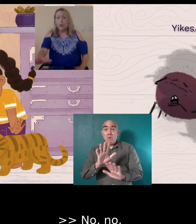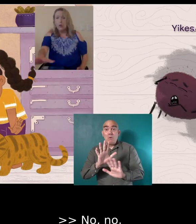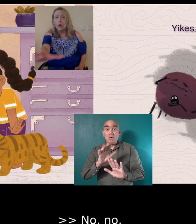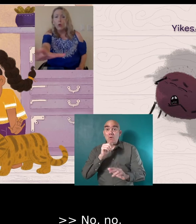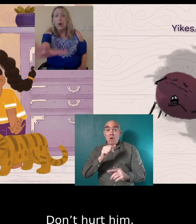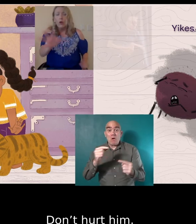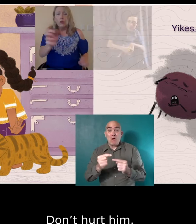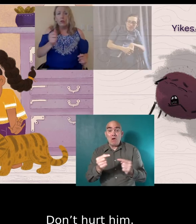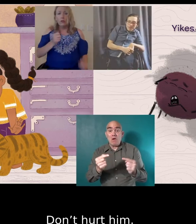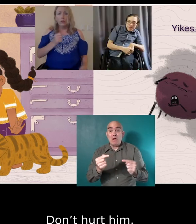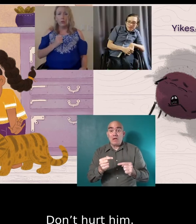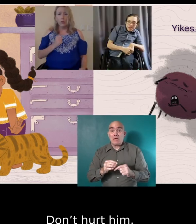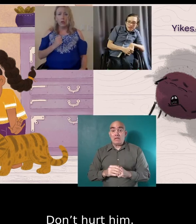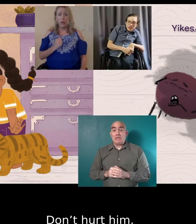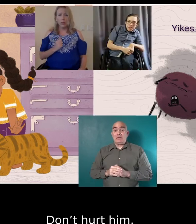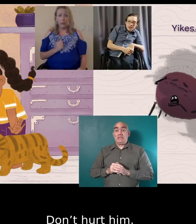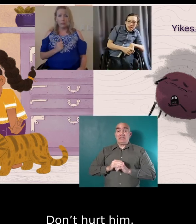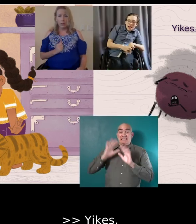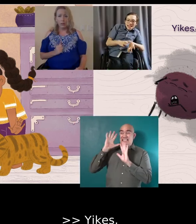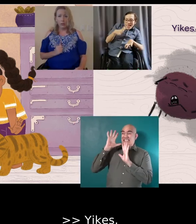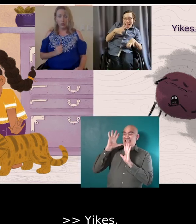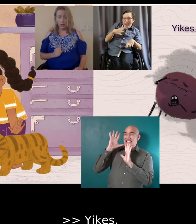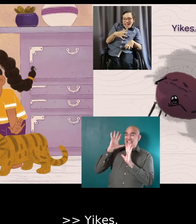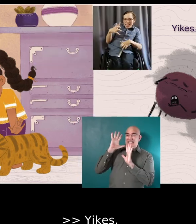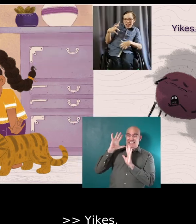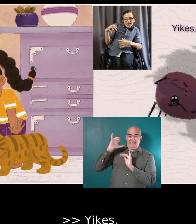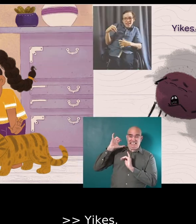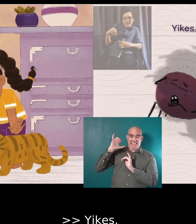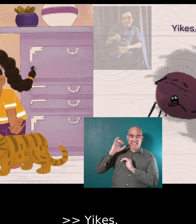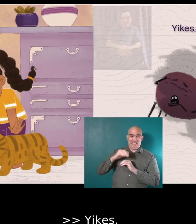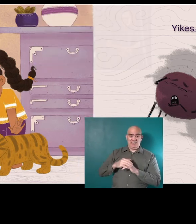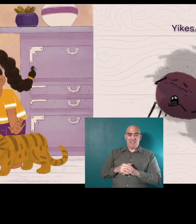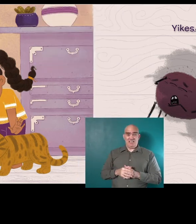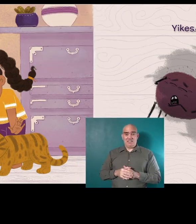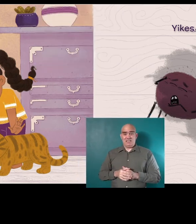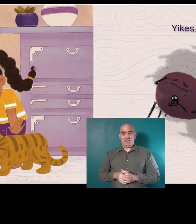No, no! Don't hurt him. Yikes!